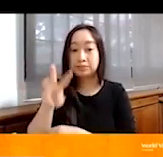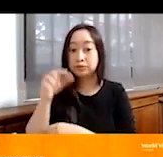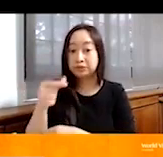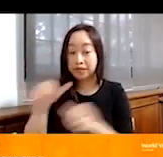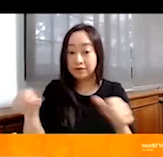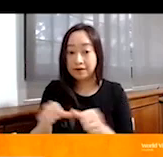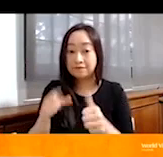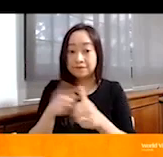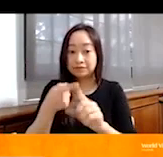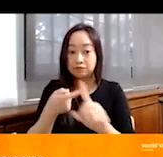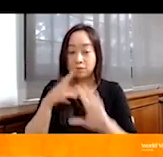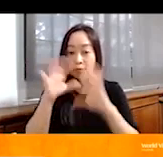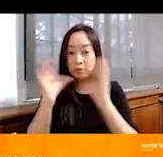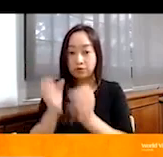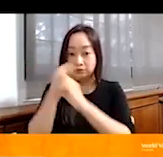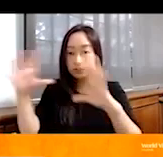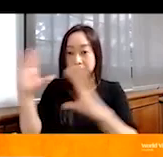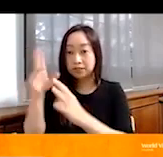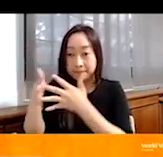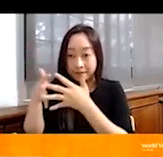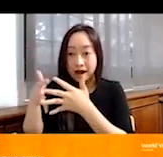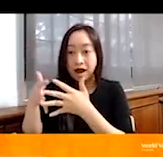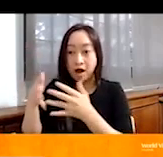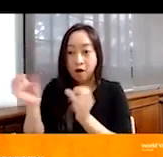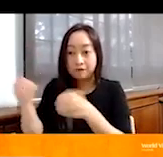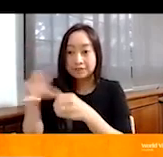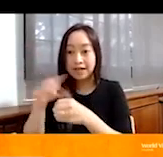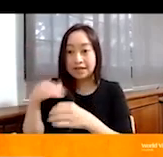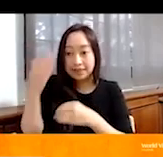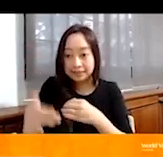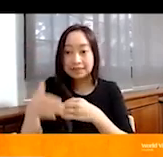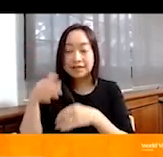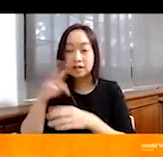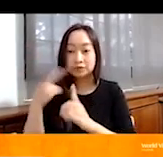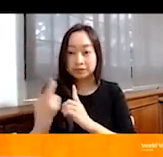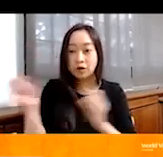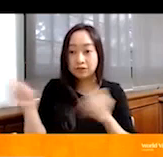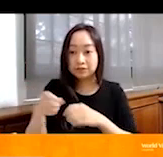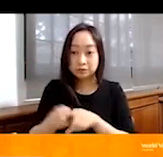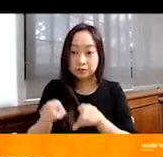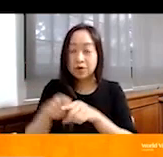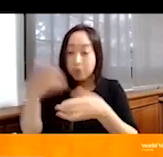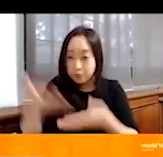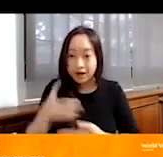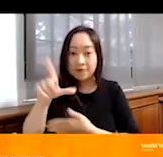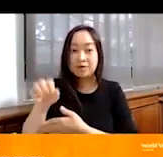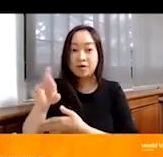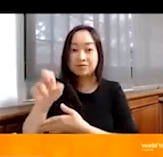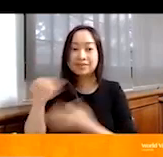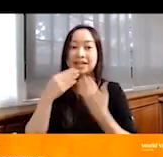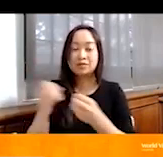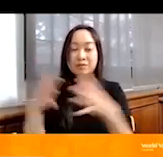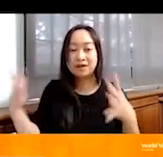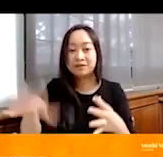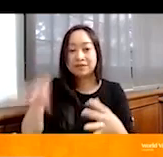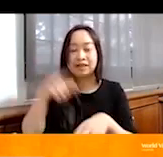first from the World Vision U.S. office, and then subsequently from the regional office as well. So, welcome, Lauren. Thank you so much for